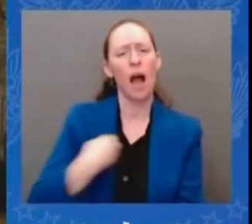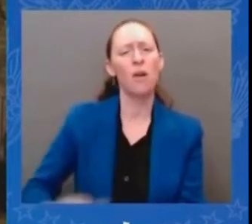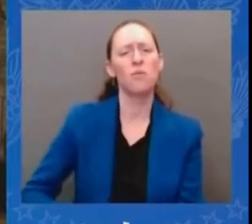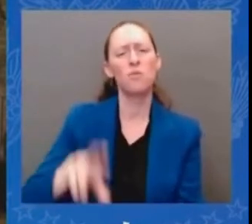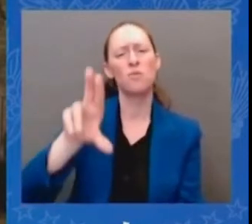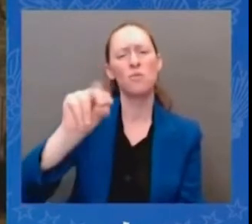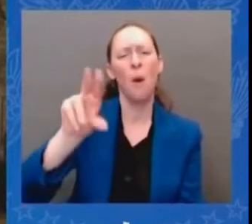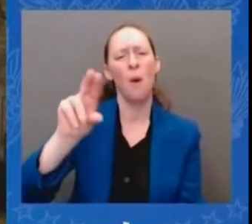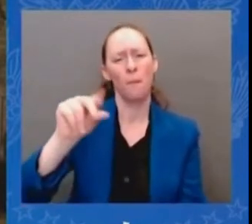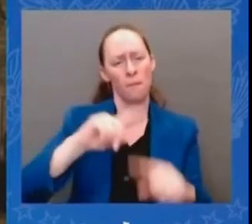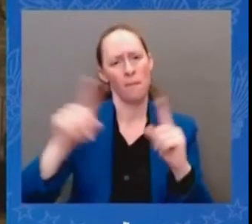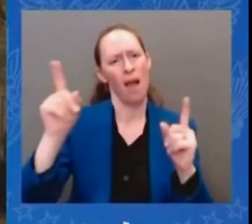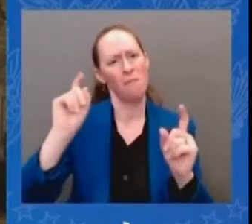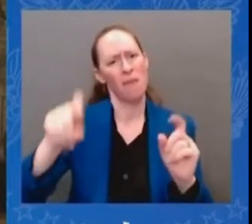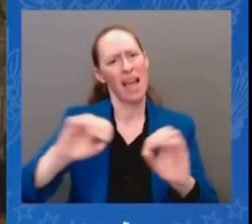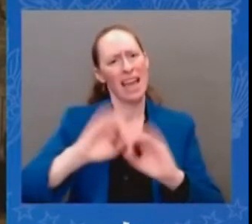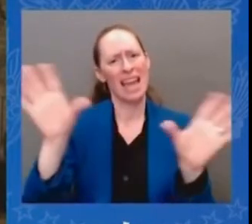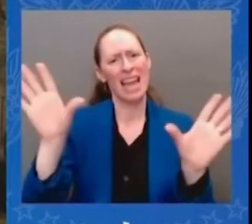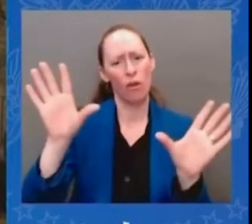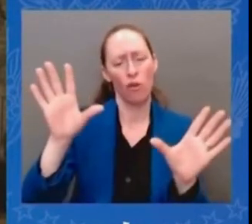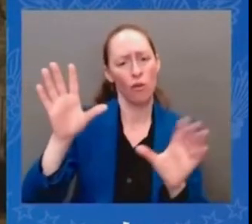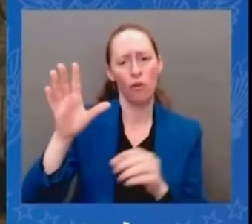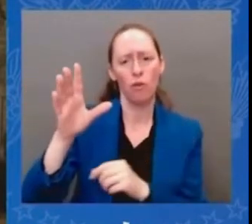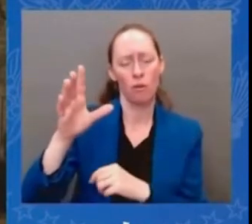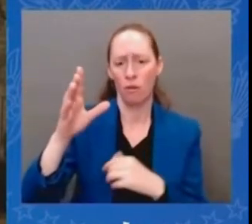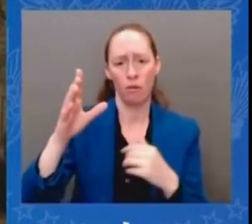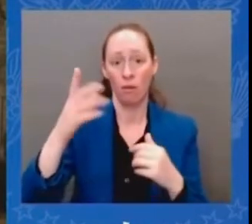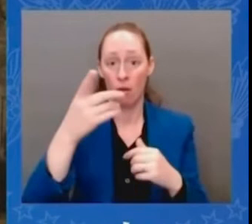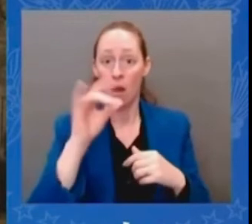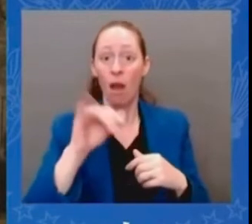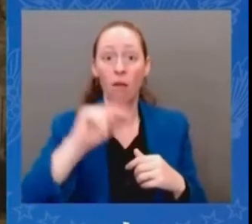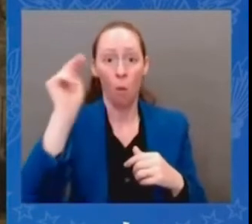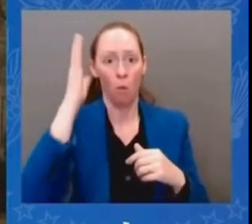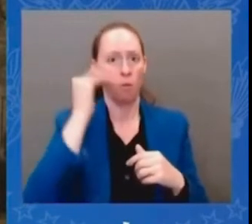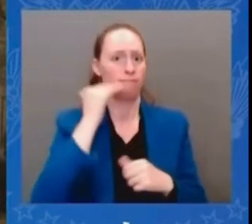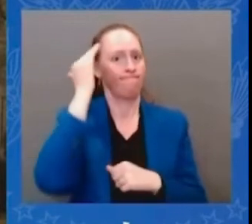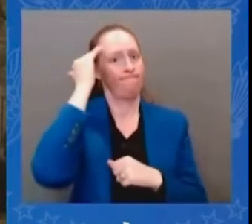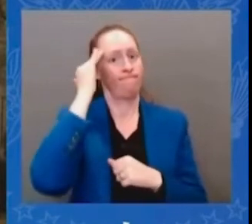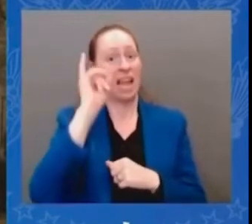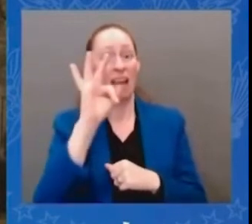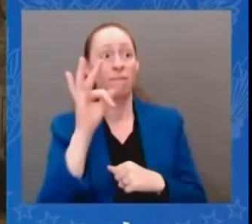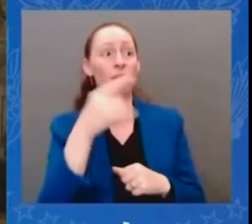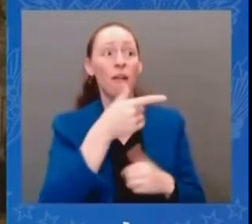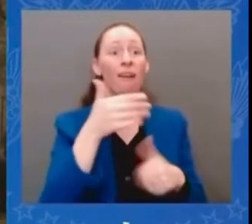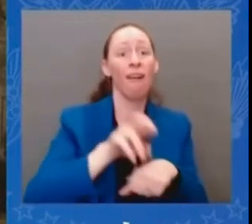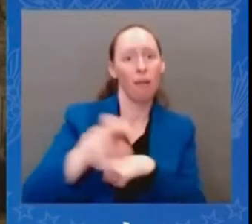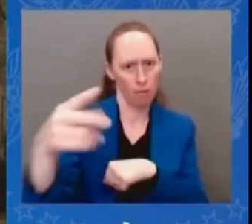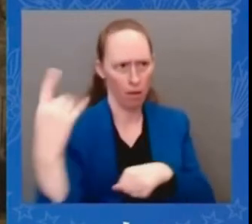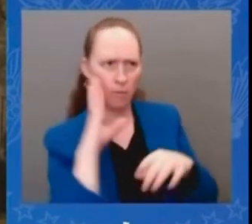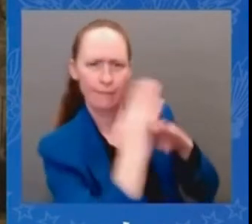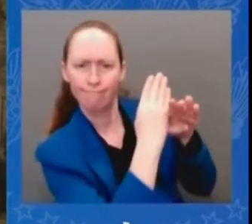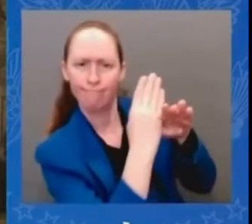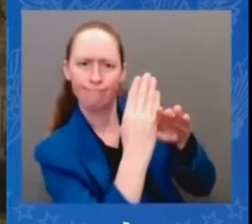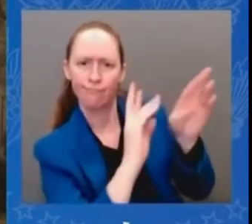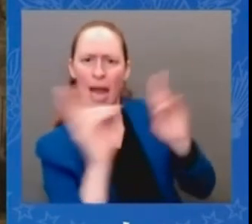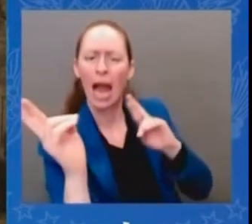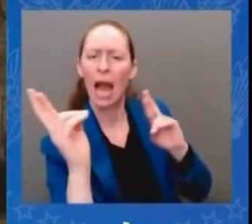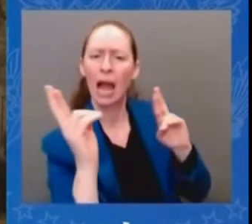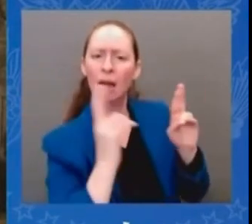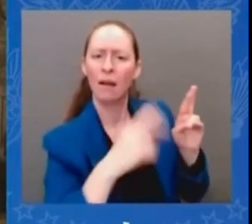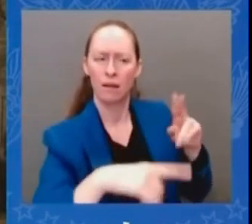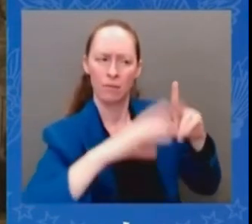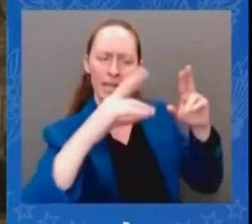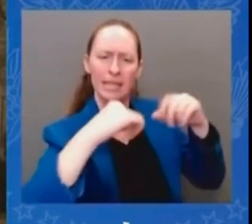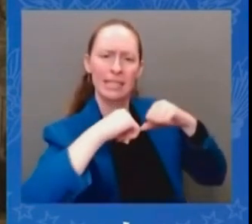allies as well as american soil and american capacity and so but i do not think